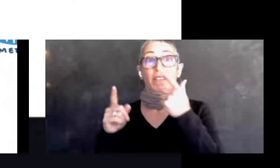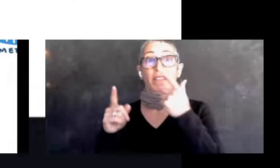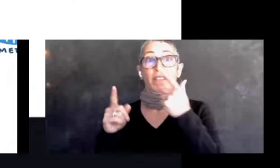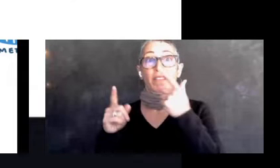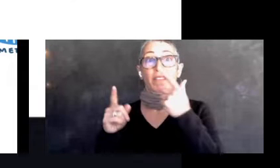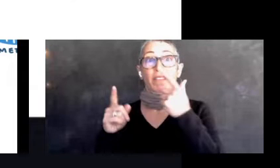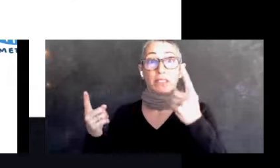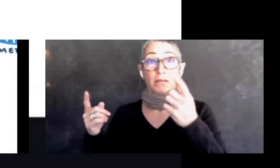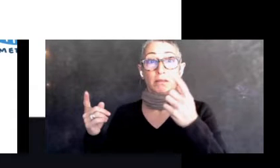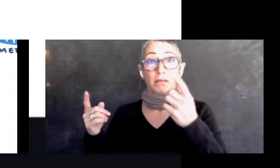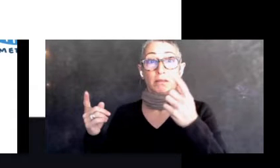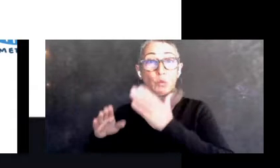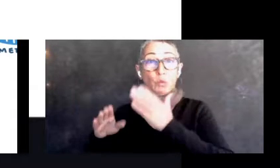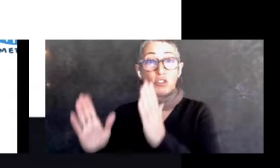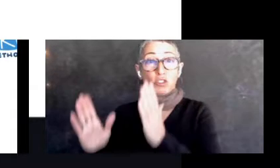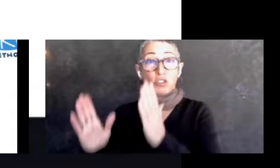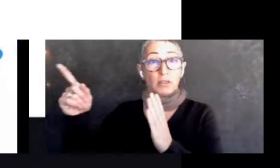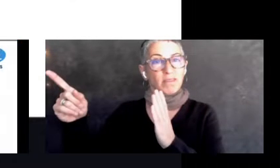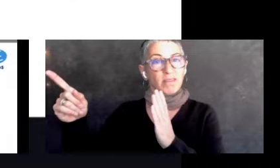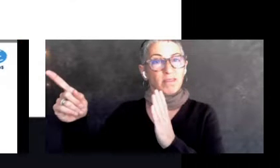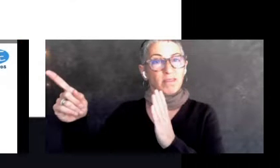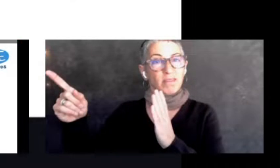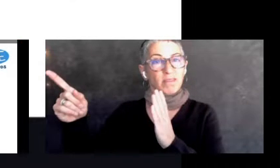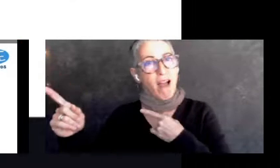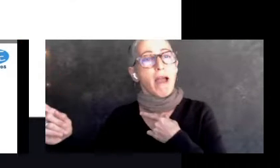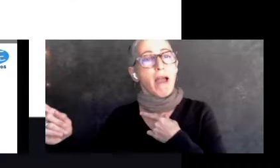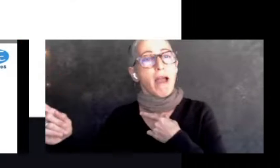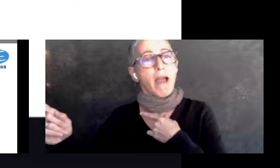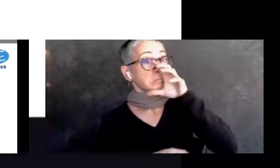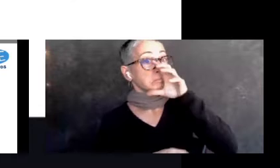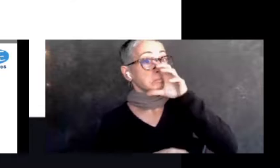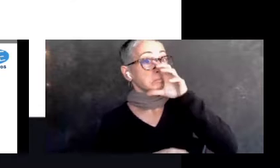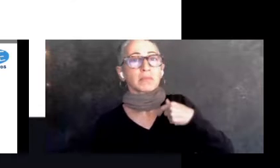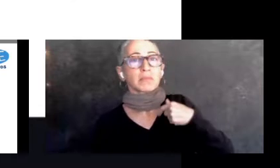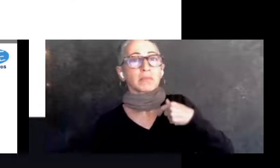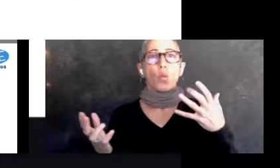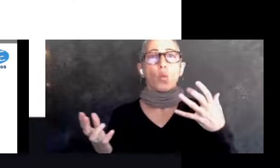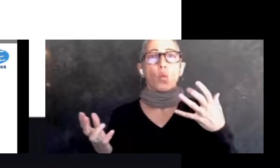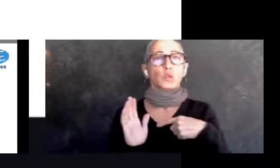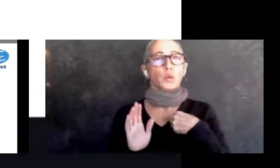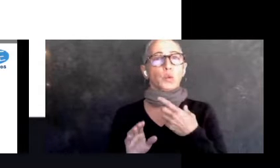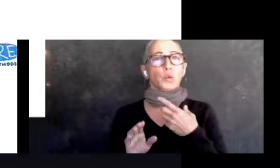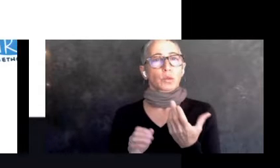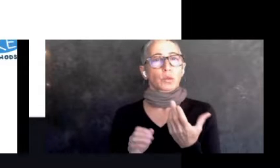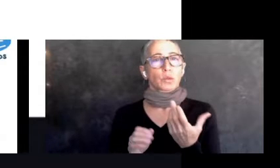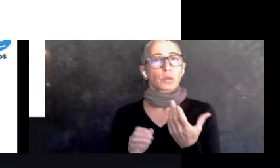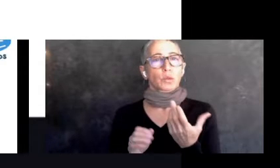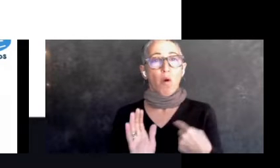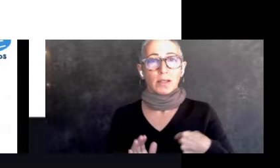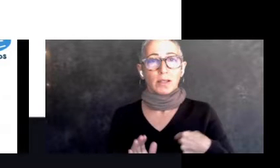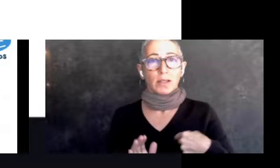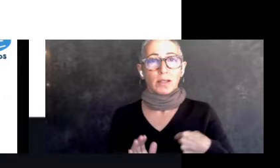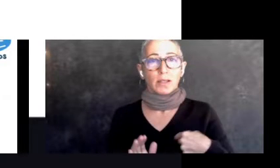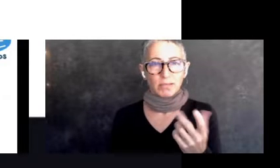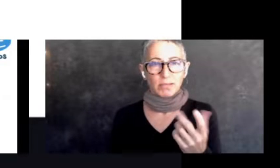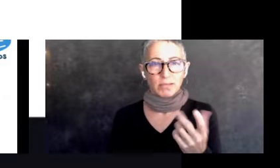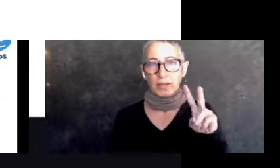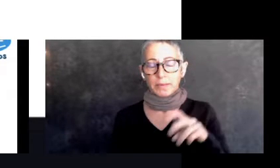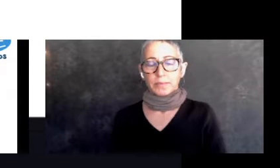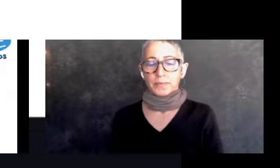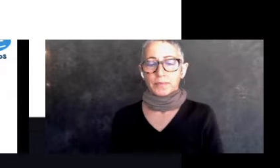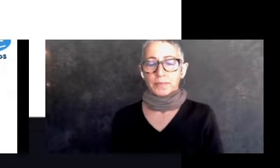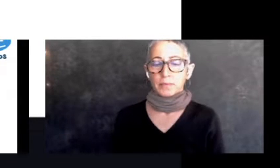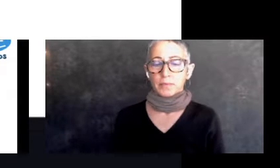acknowledge the work that I was doing within the community. I still don't know to this day how they found me because we weren't